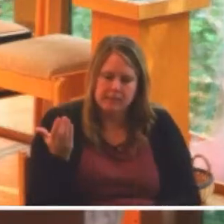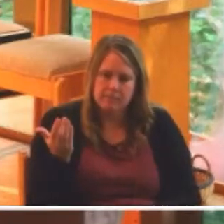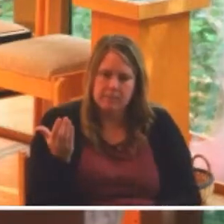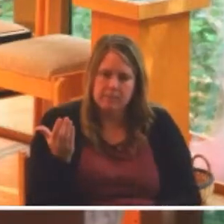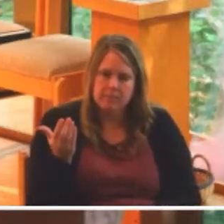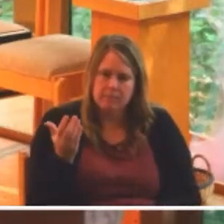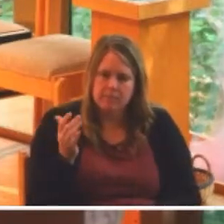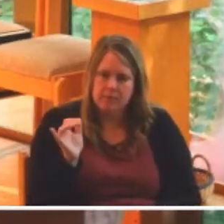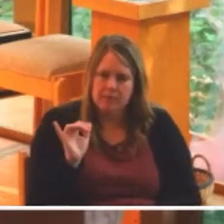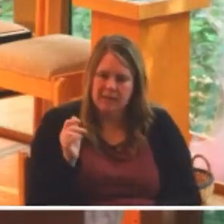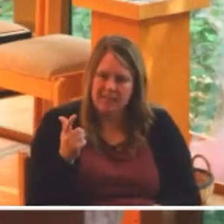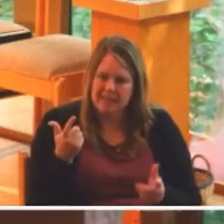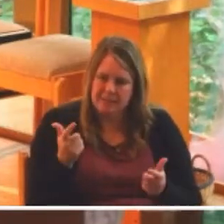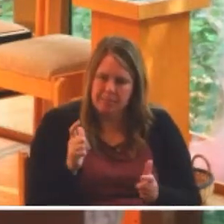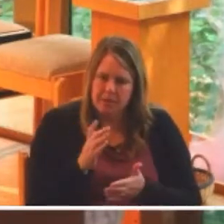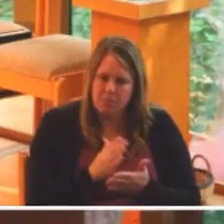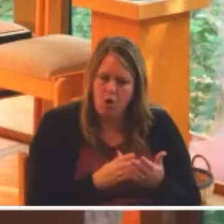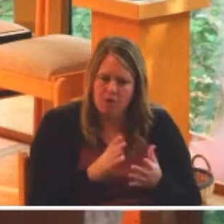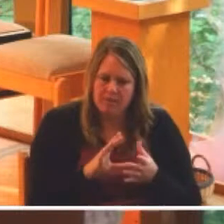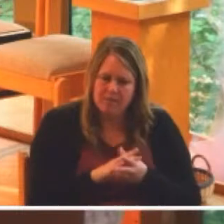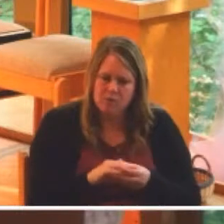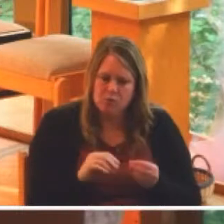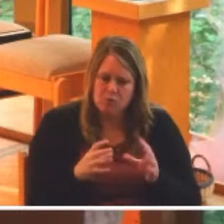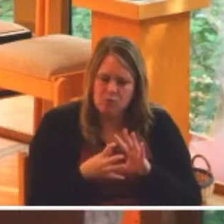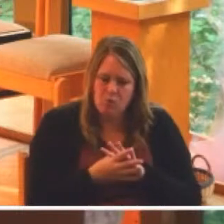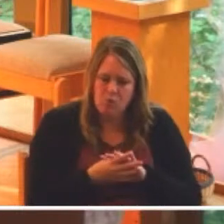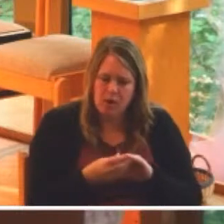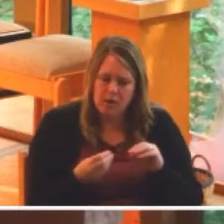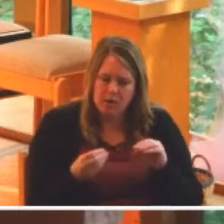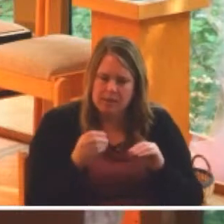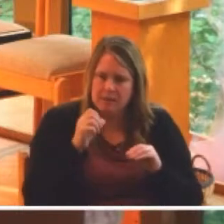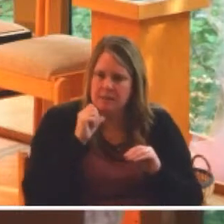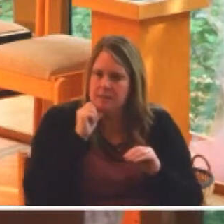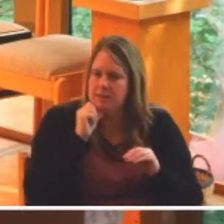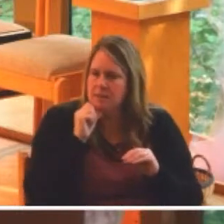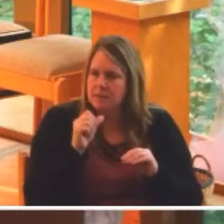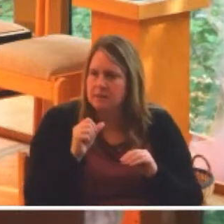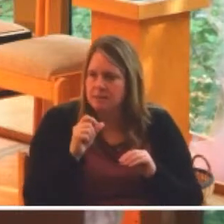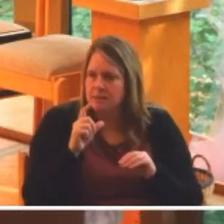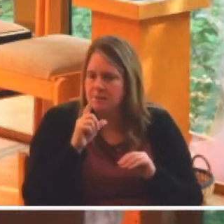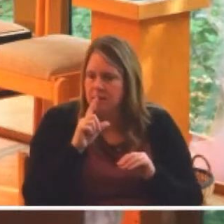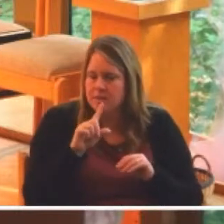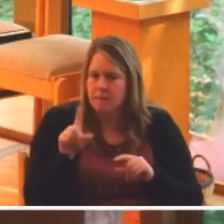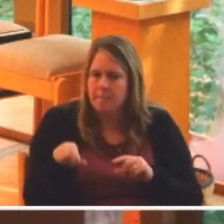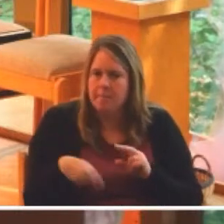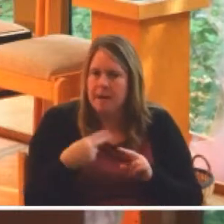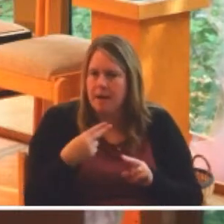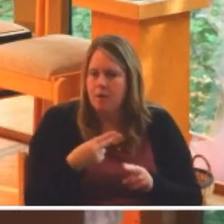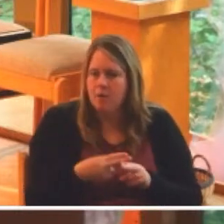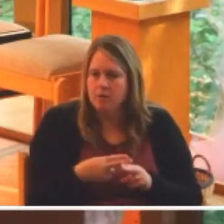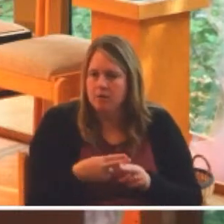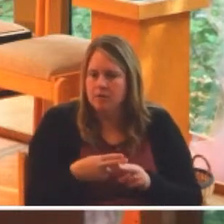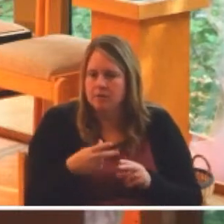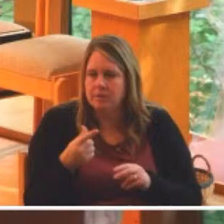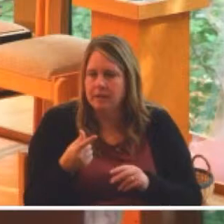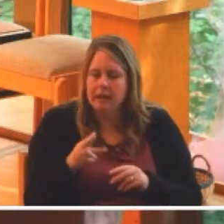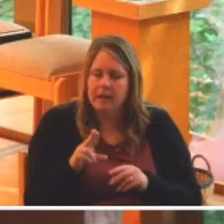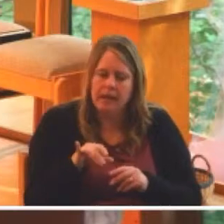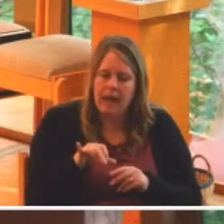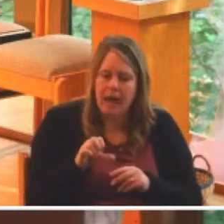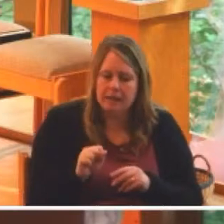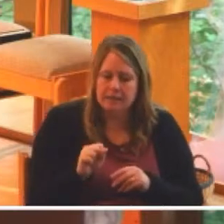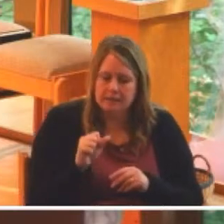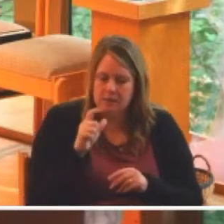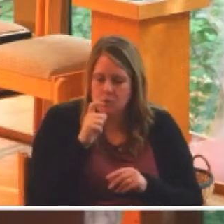That's a big part of the story because it's always been just a bunch of guys, a bunch of guys who have the